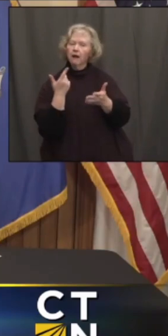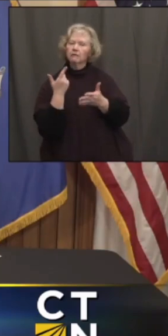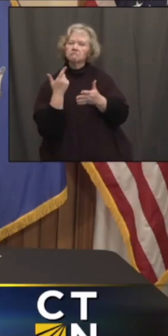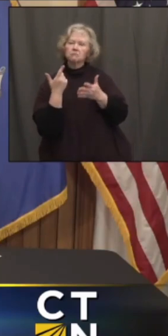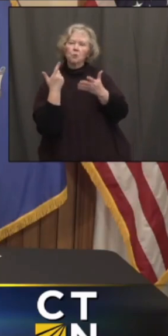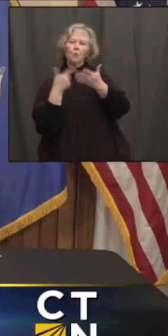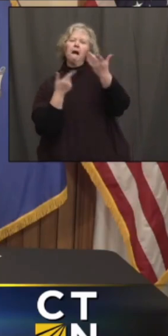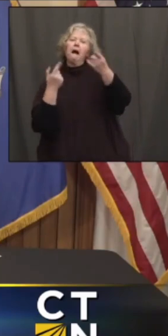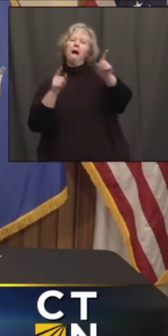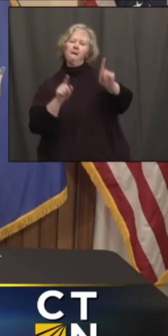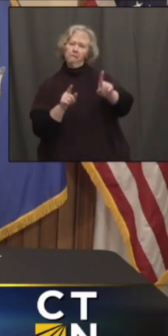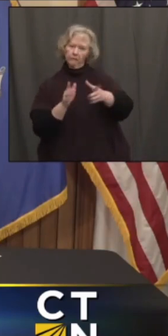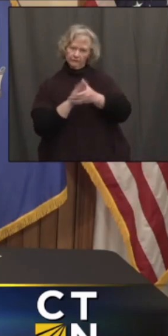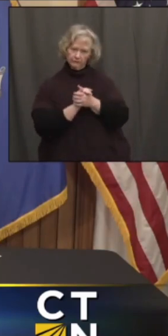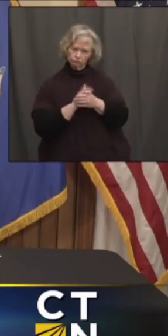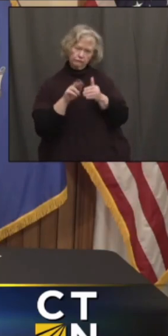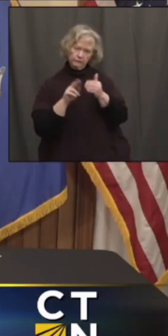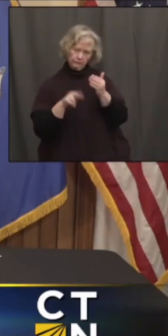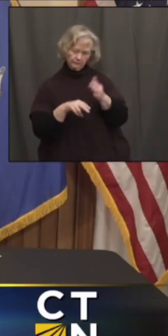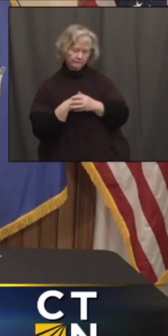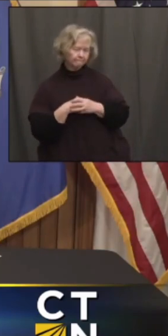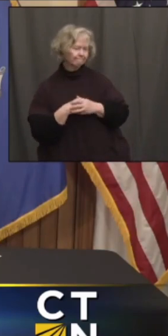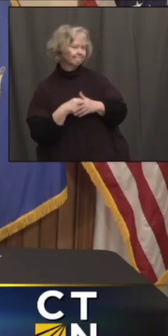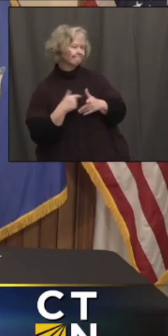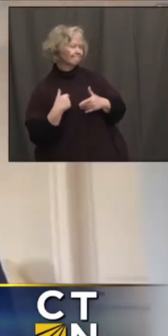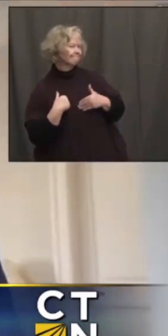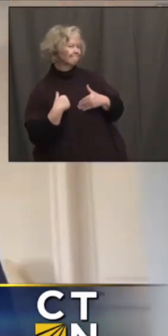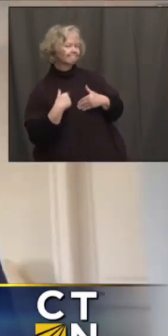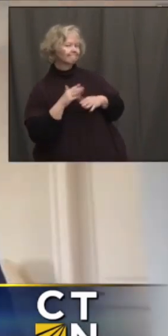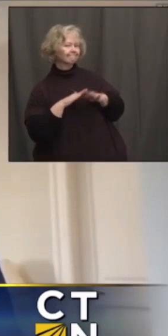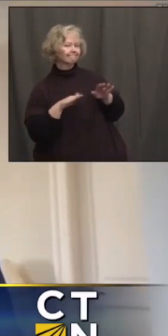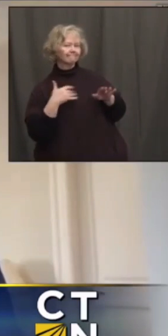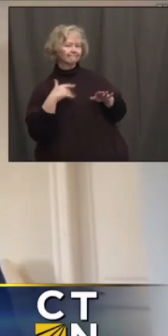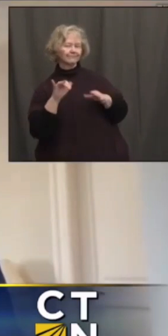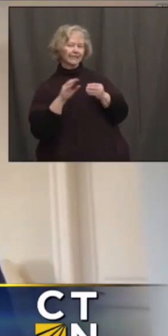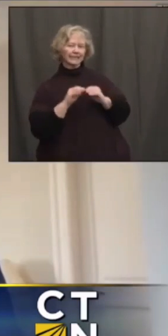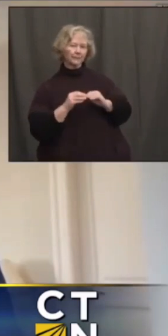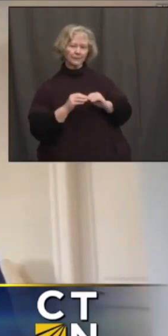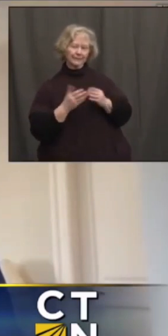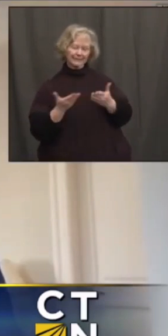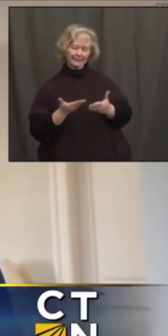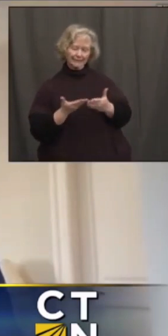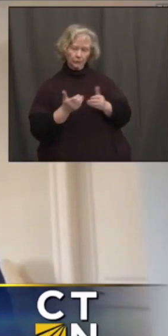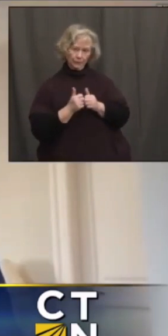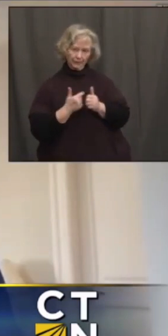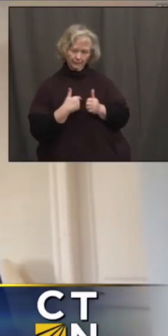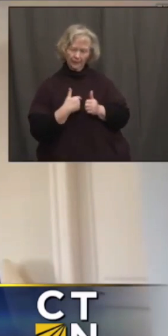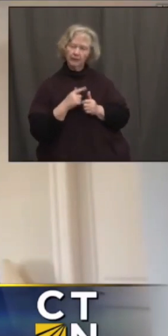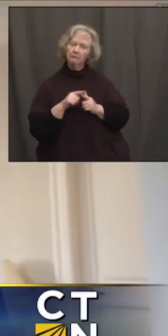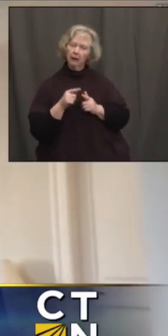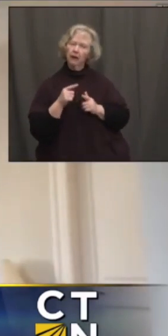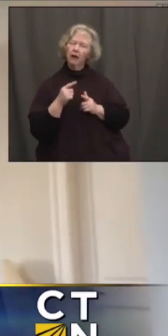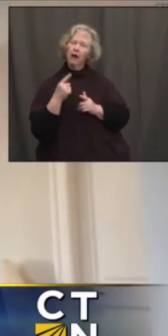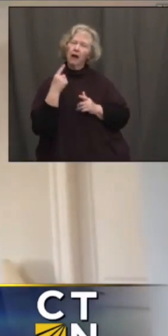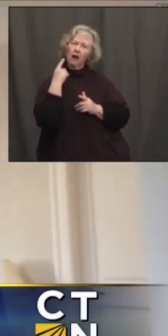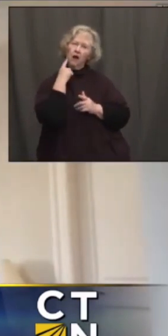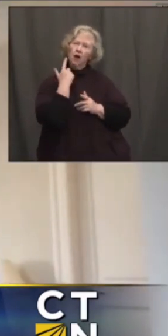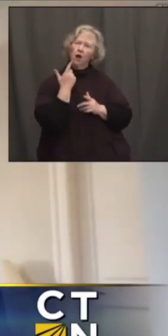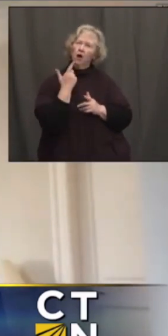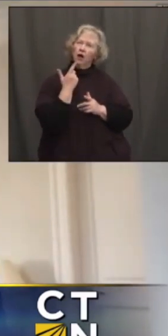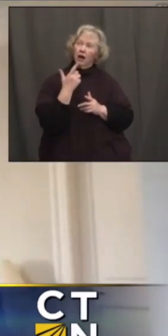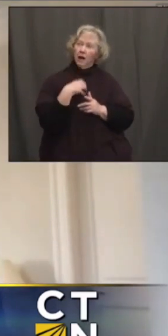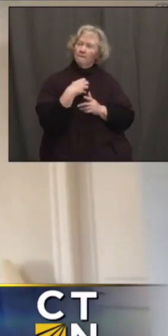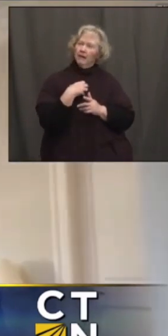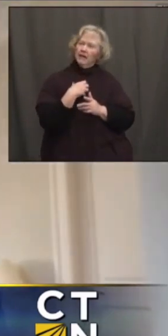been taken as a result? I don't have the actual enforcement actions here at my fingertips. But in terms of complaints, it's ranged. It